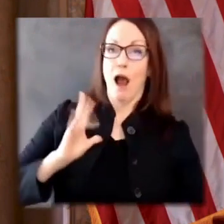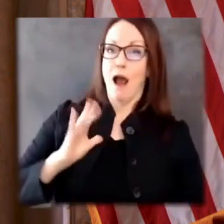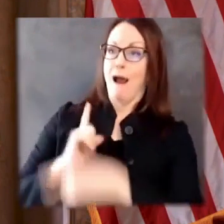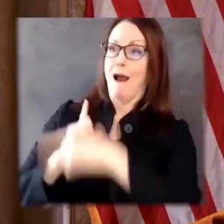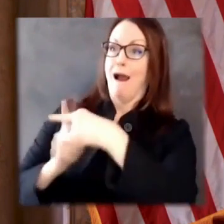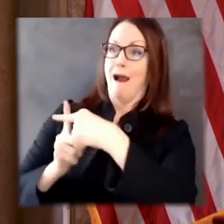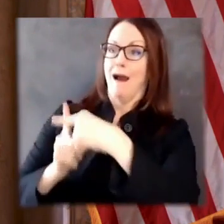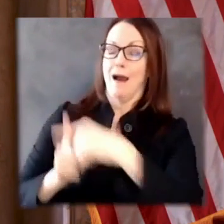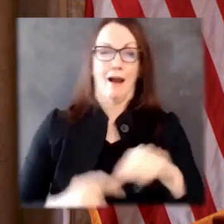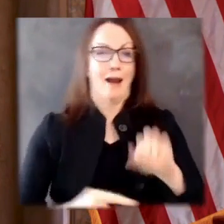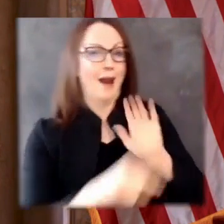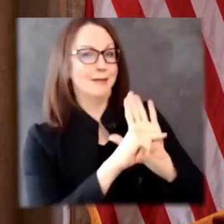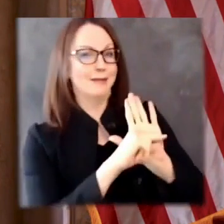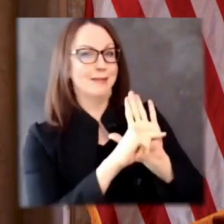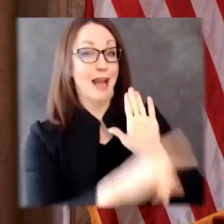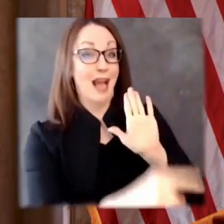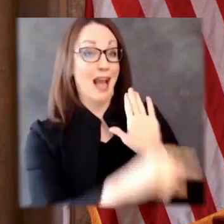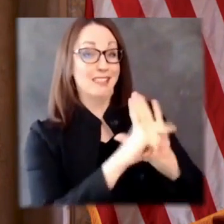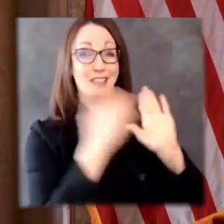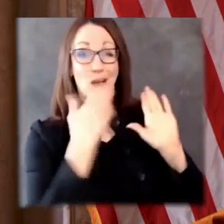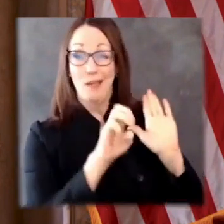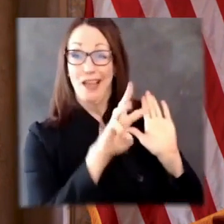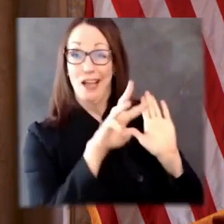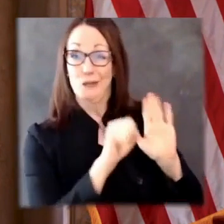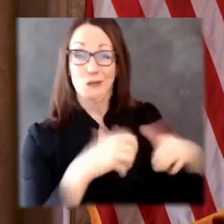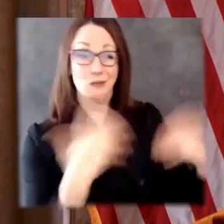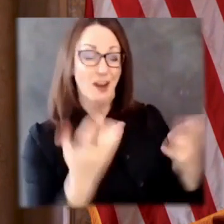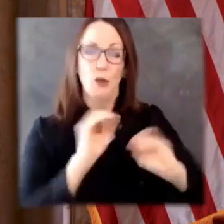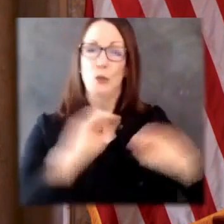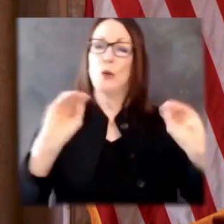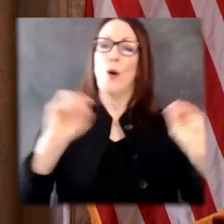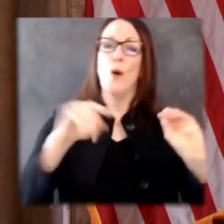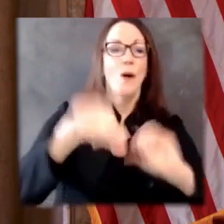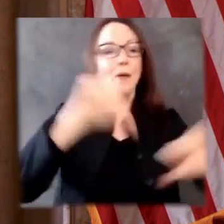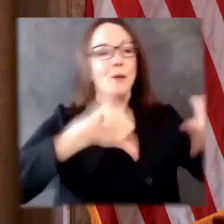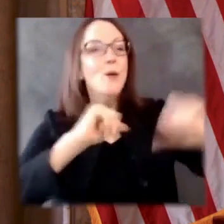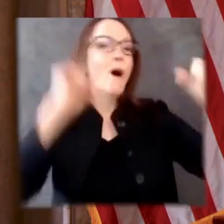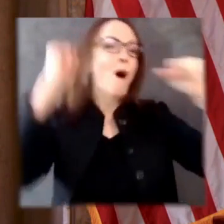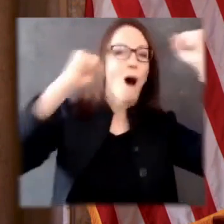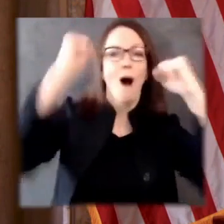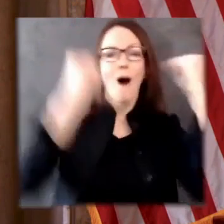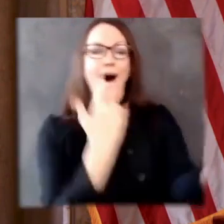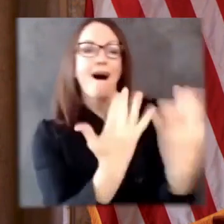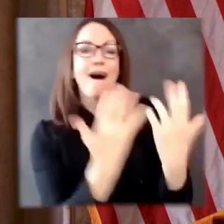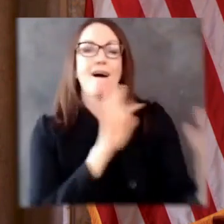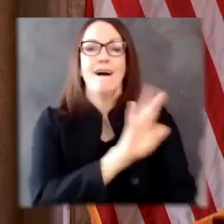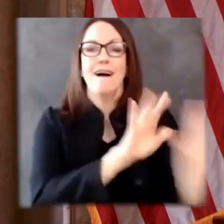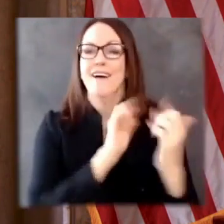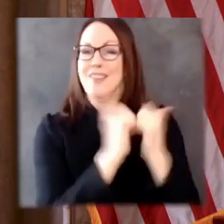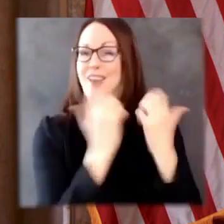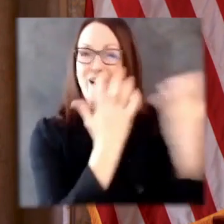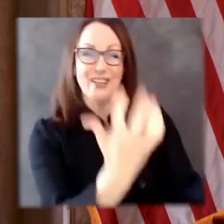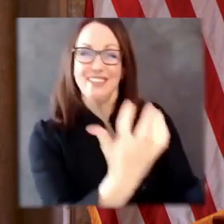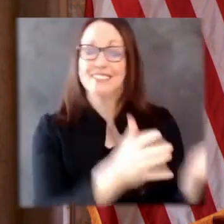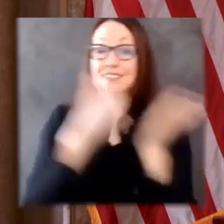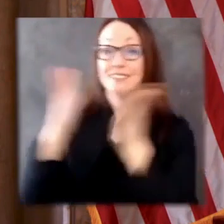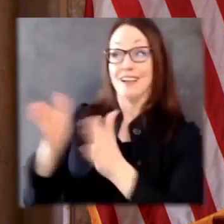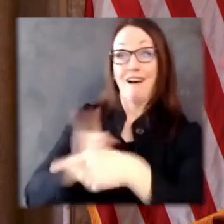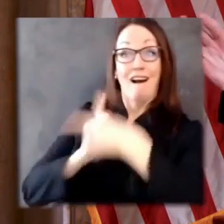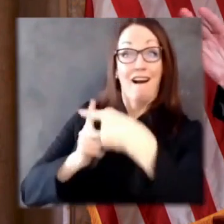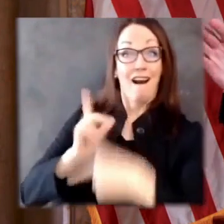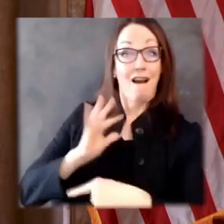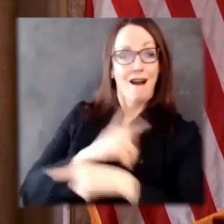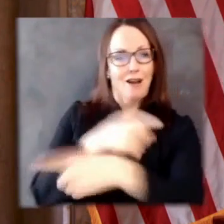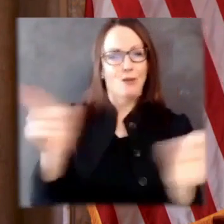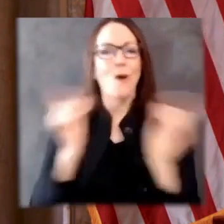But the good news is that means tonight's speech will take a heck of a lot less time, and since you're watching at home, you can be